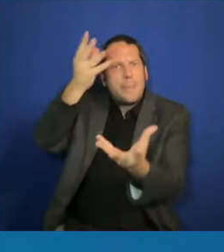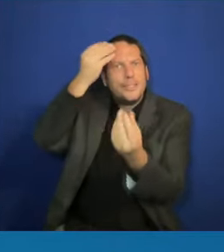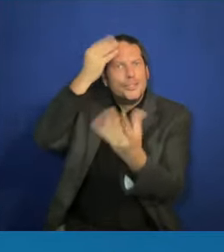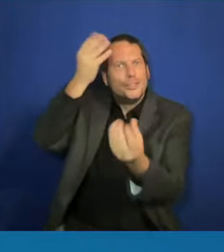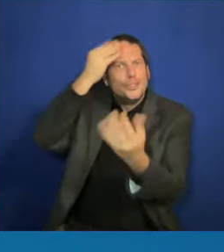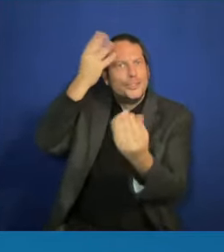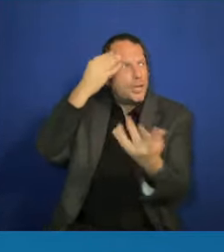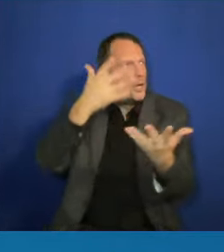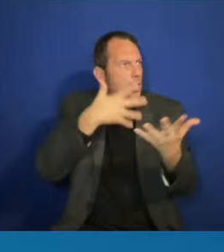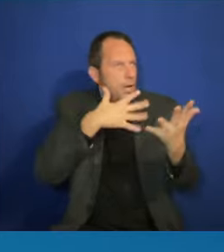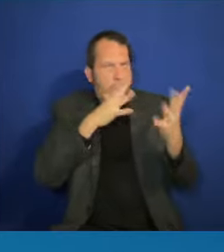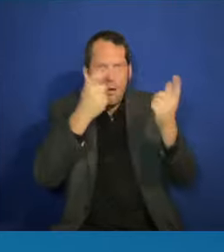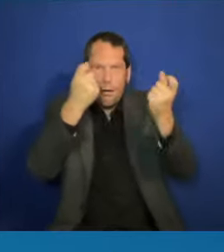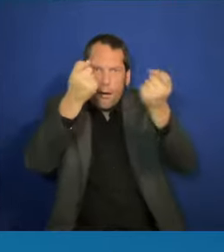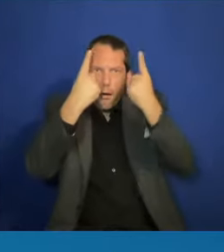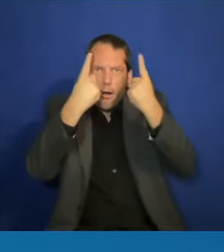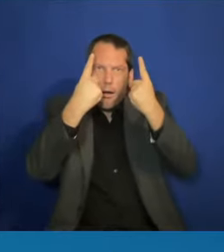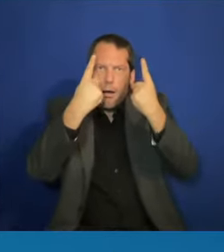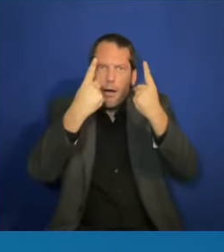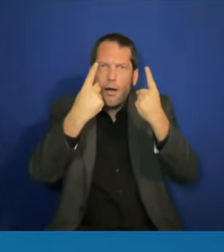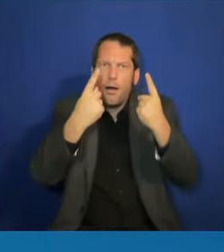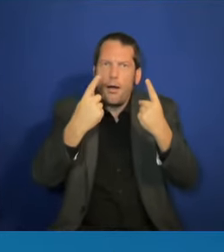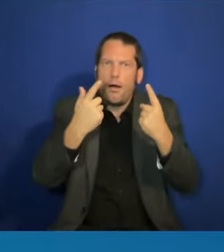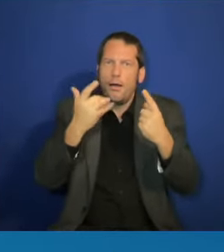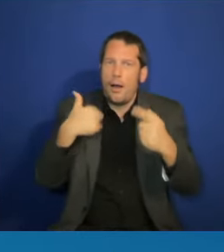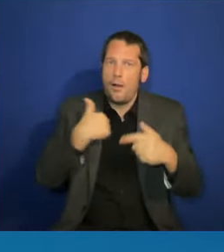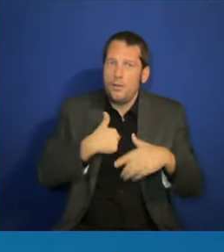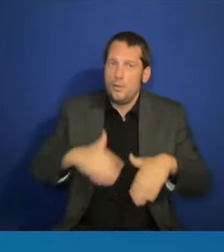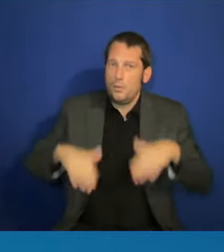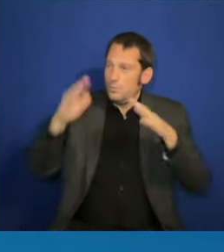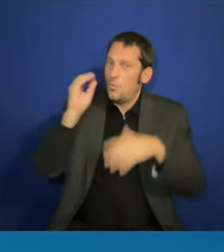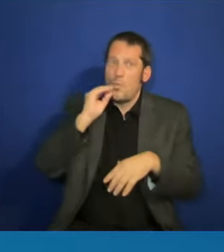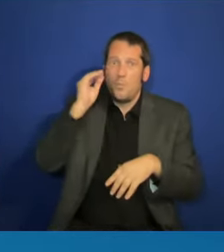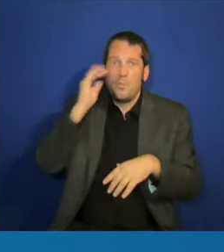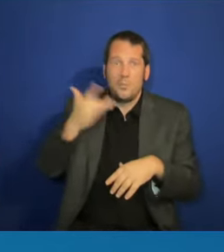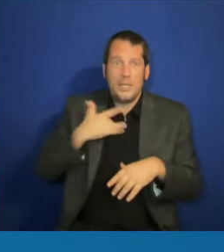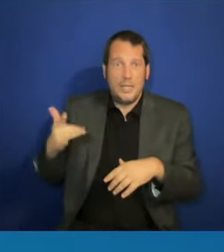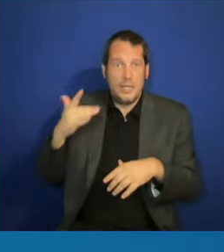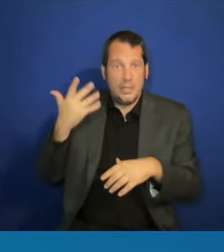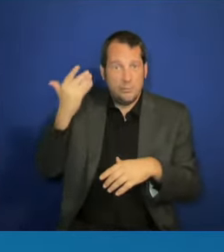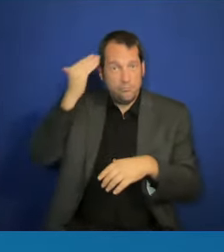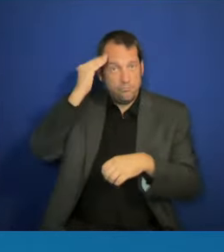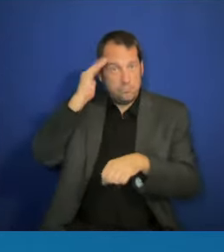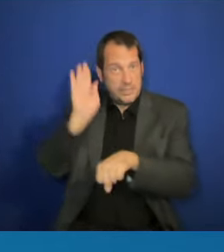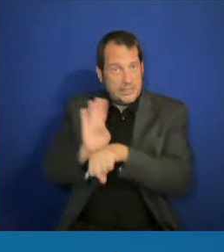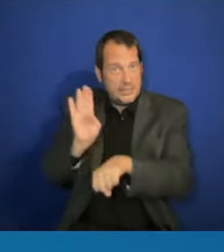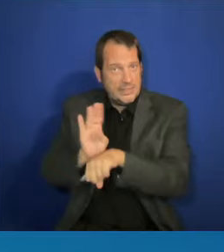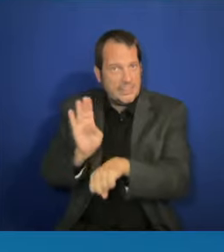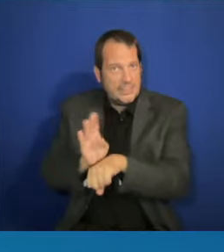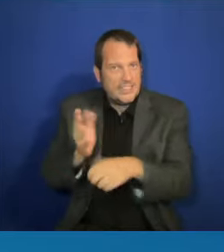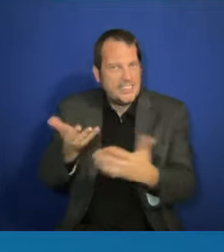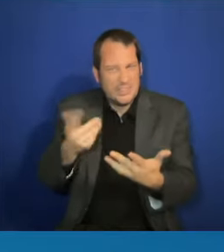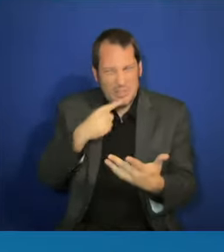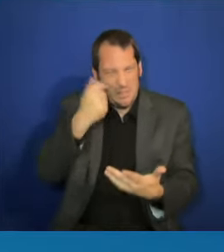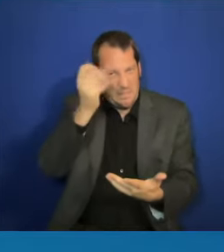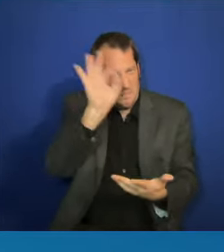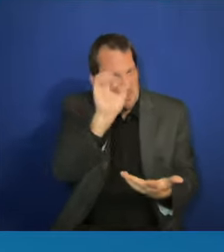in business. It's not something we naturally necessarily learned, but it is absolutely something we can acquire as knowledge and a skill, but